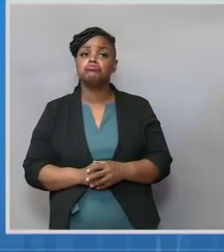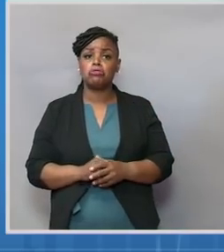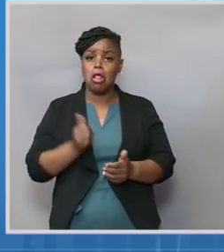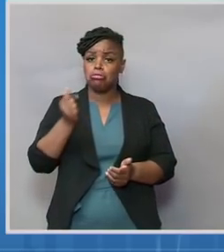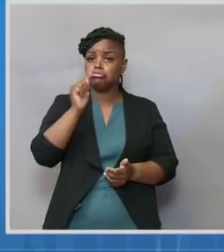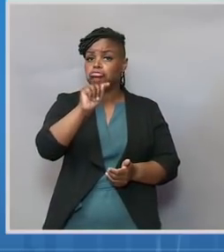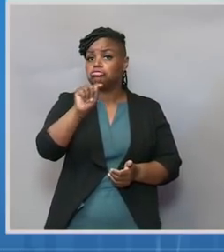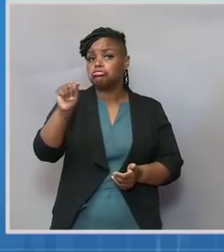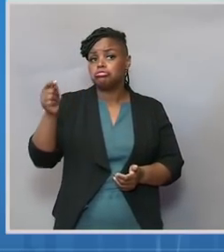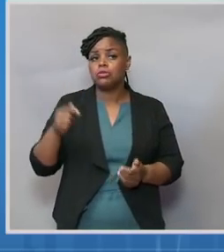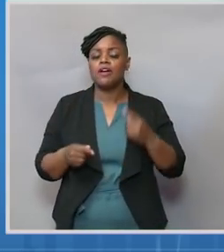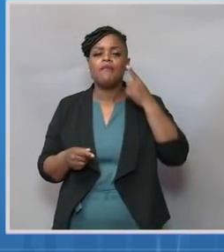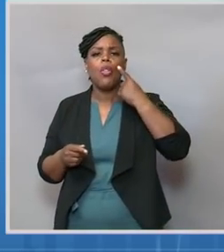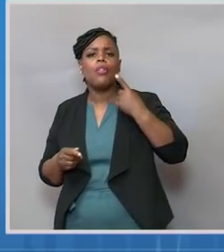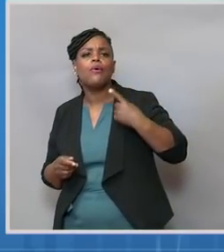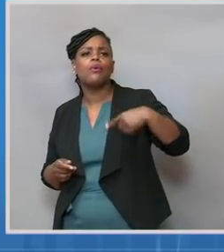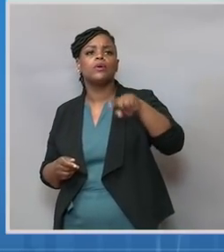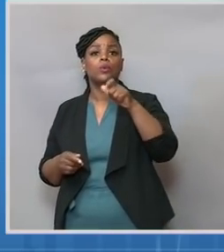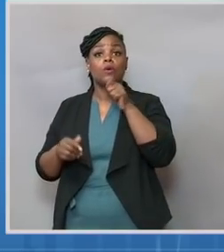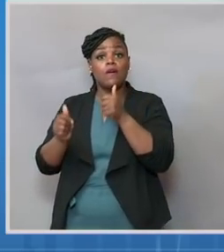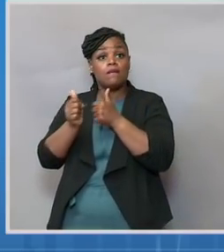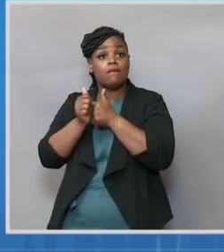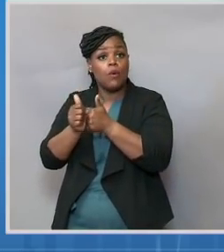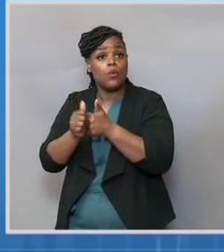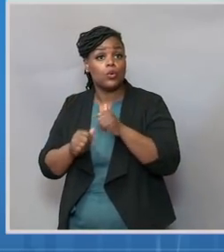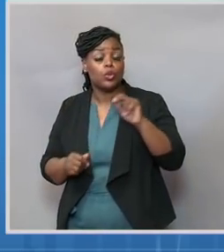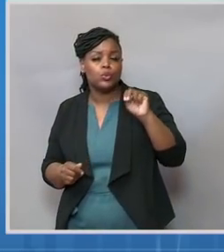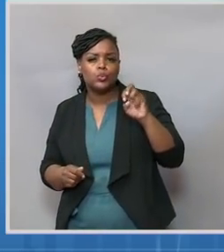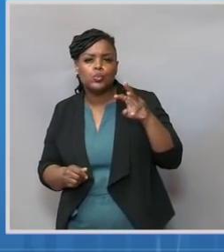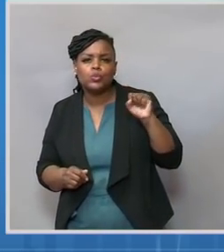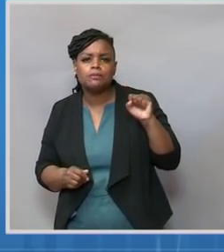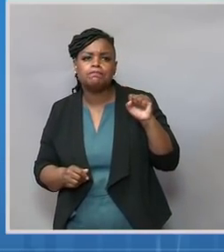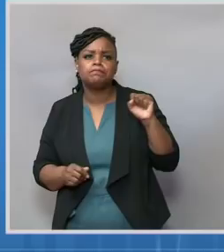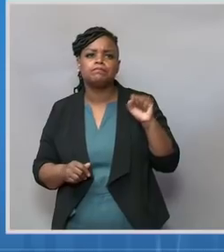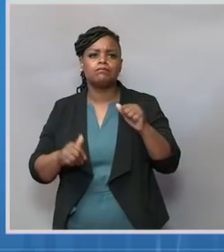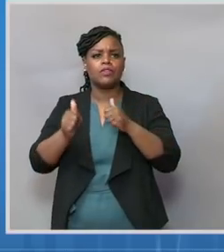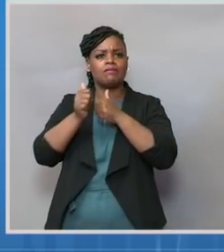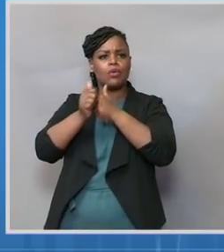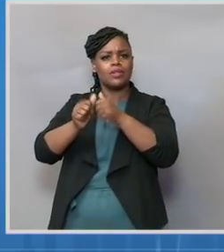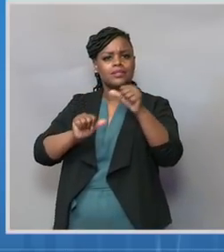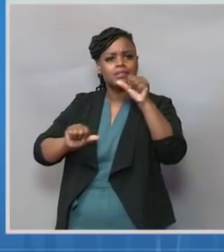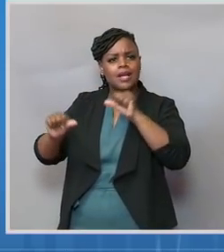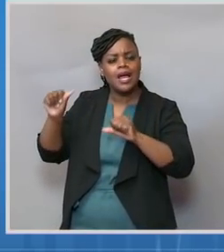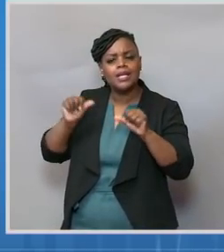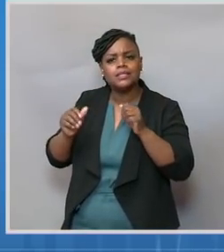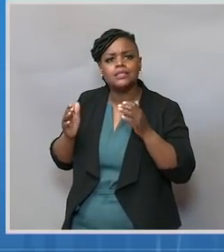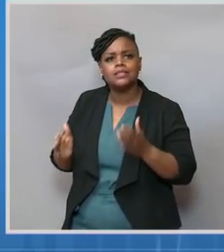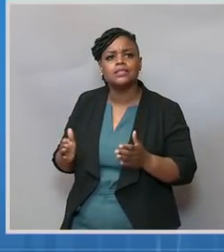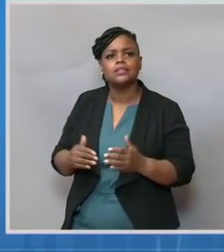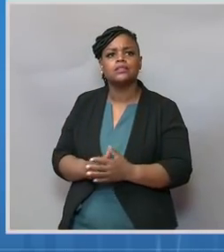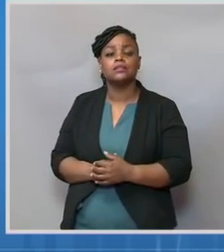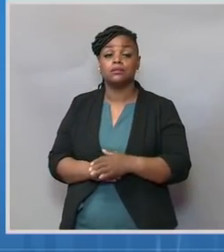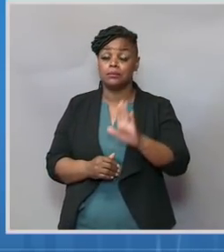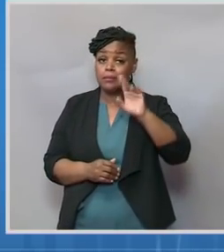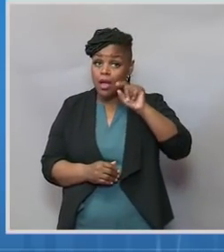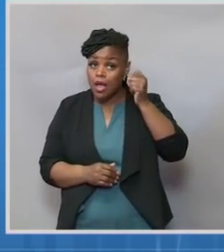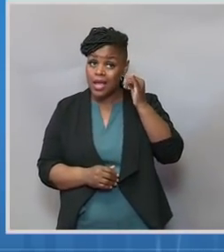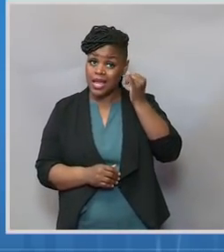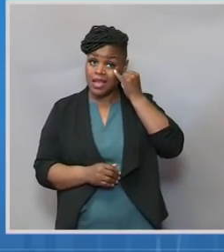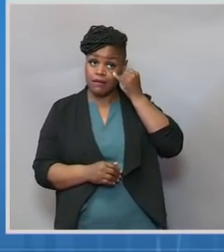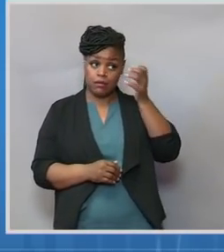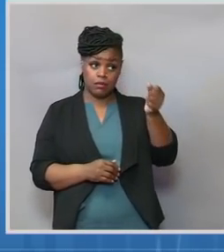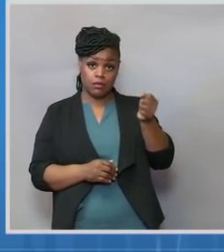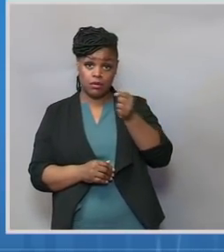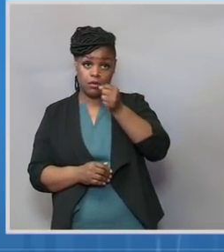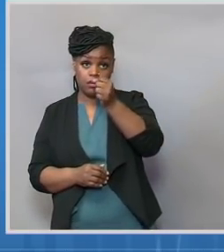news or government accounts or medical doctors or scientists. And if we put doctors and experts directly into their feeds on the